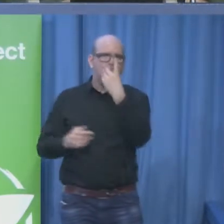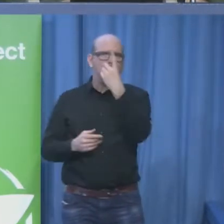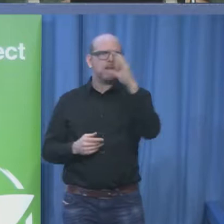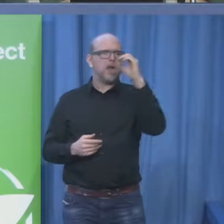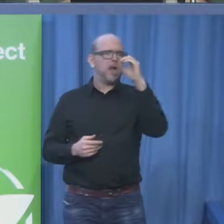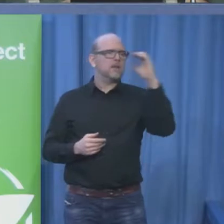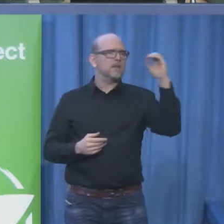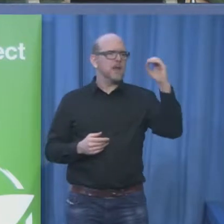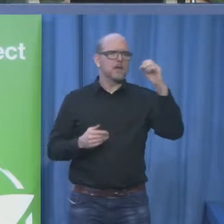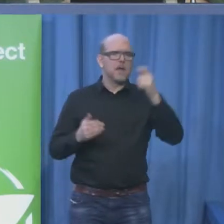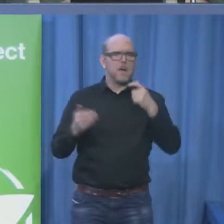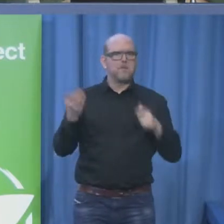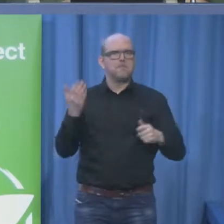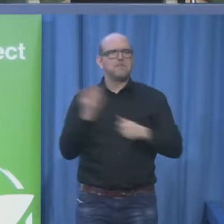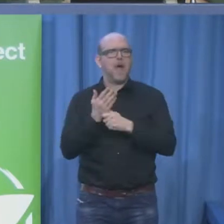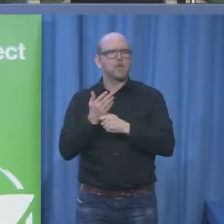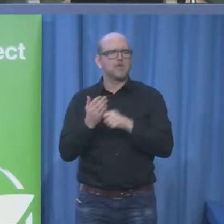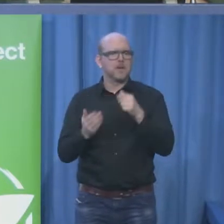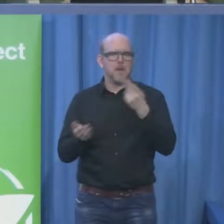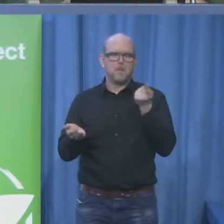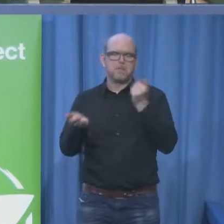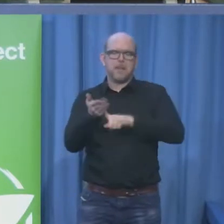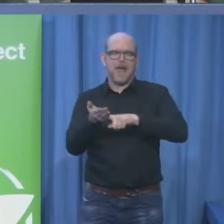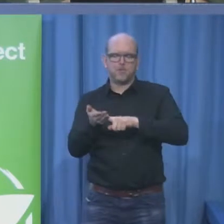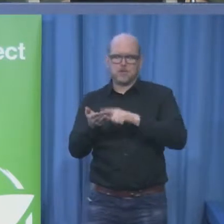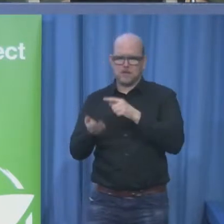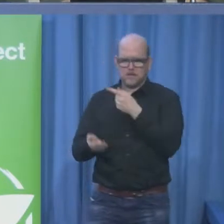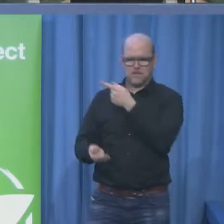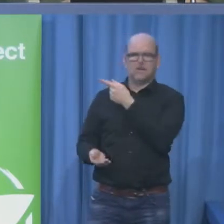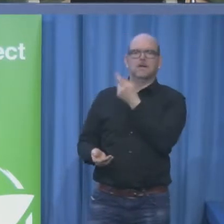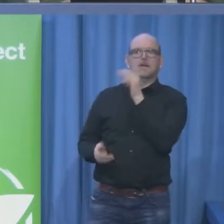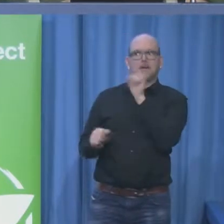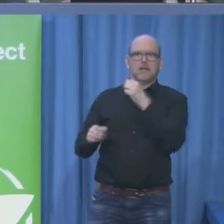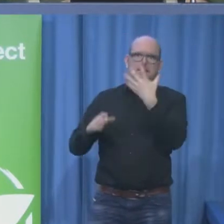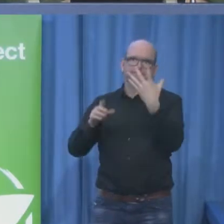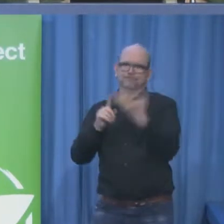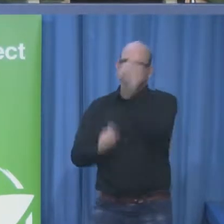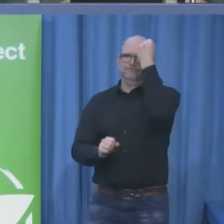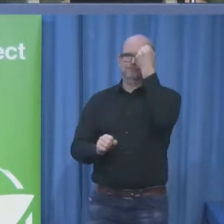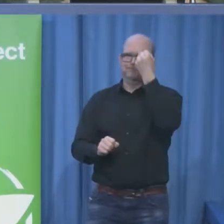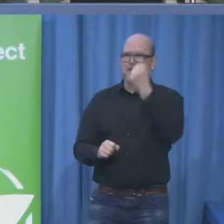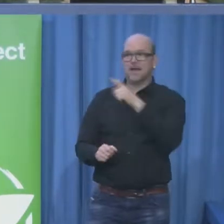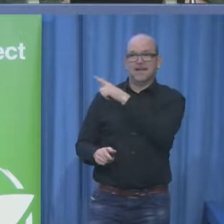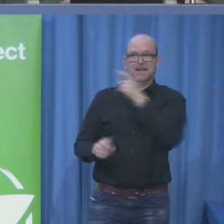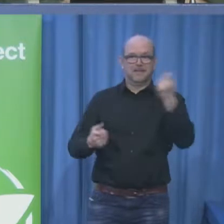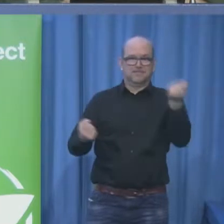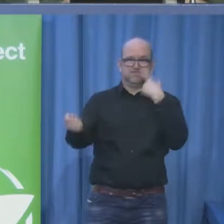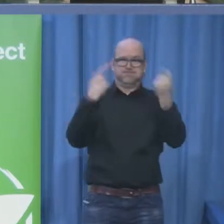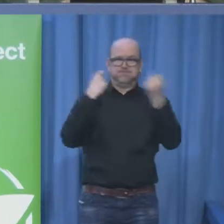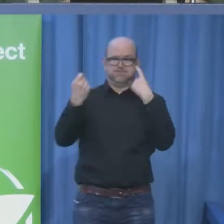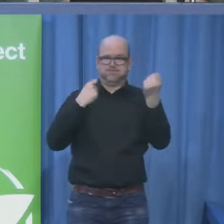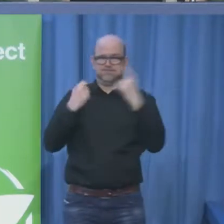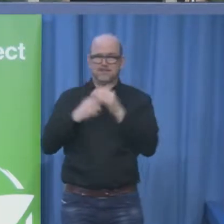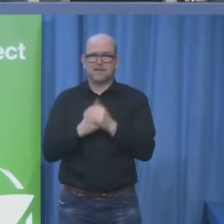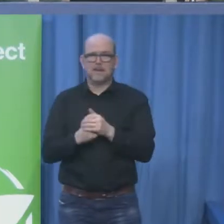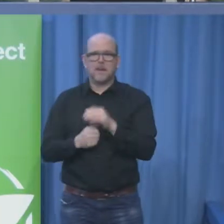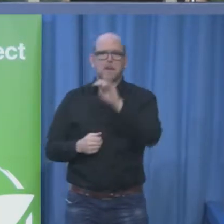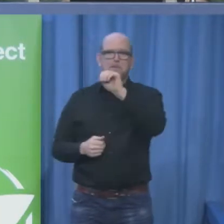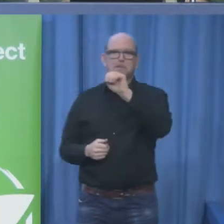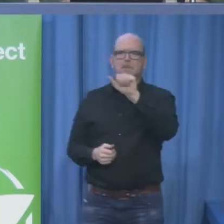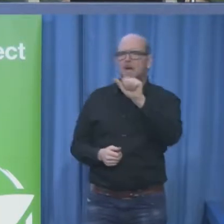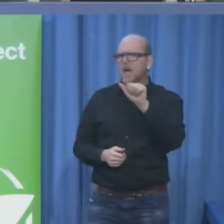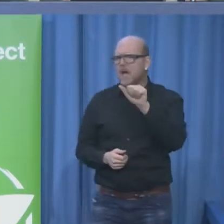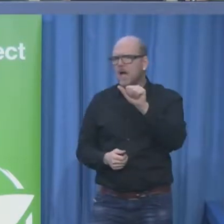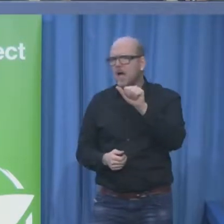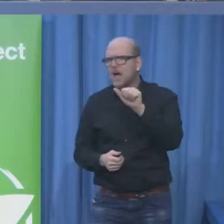mars and it's inspired them to now seriously look at how they portray and involve people with disabilities because they can see the